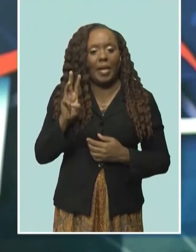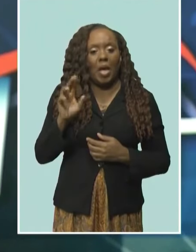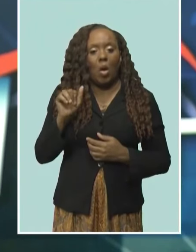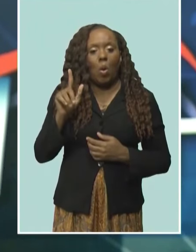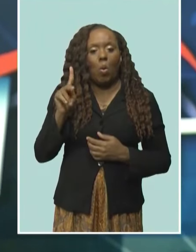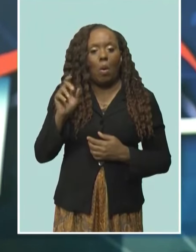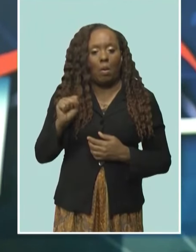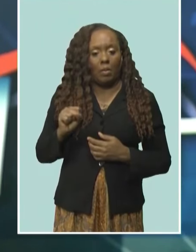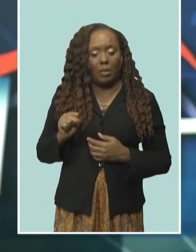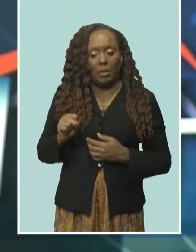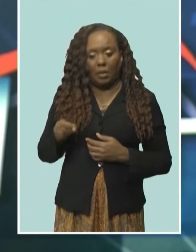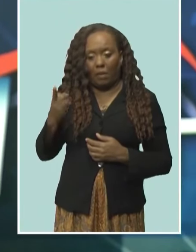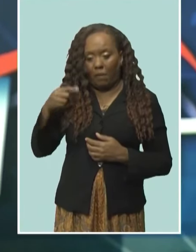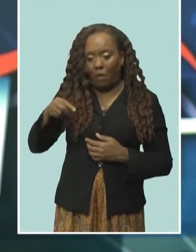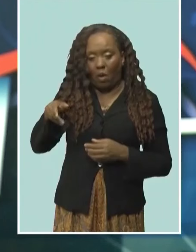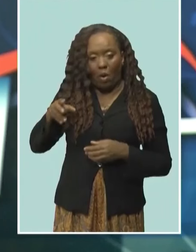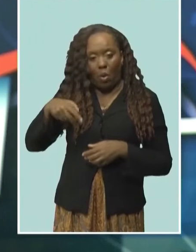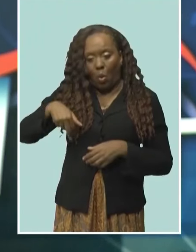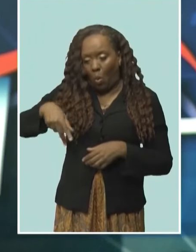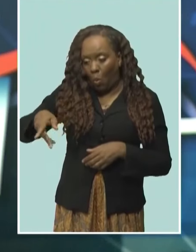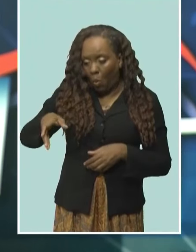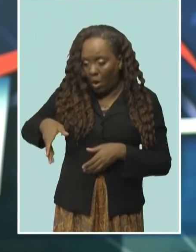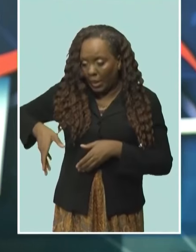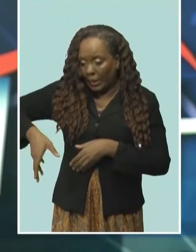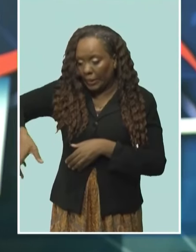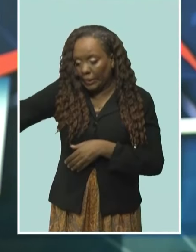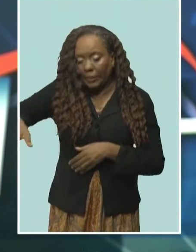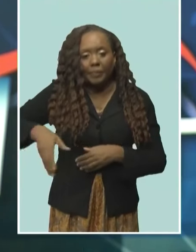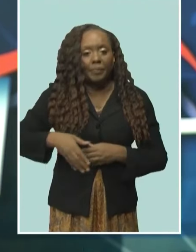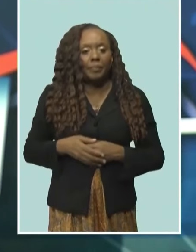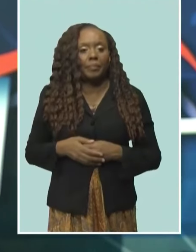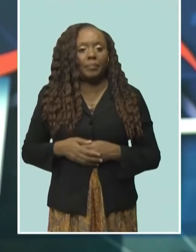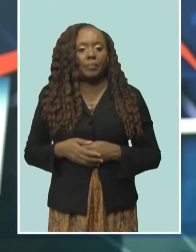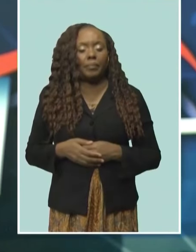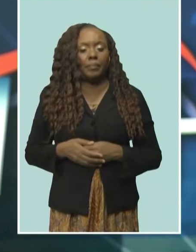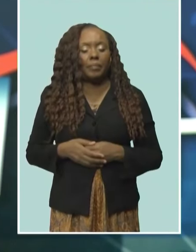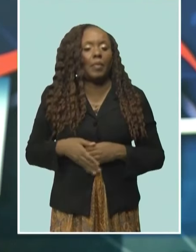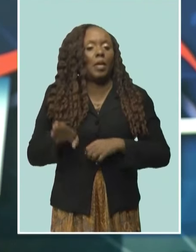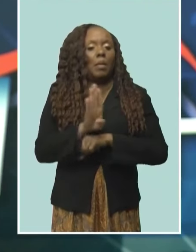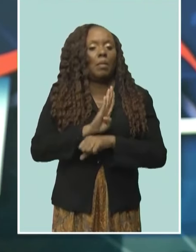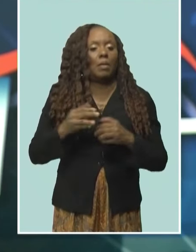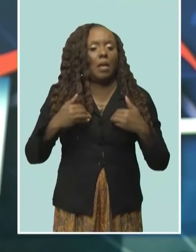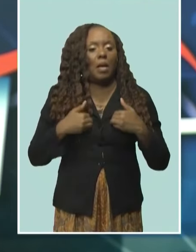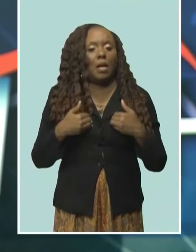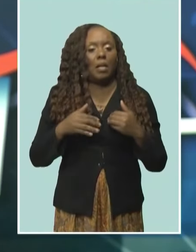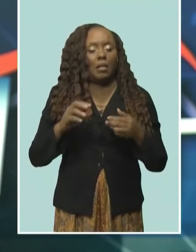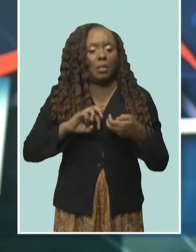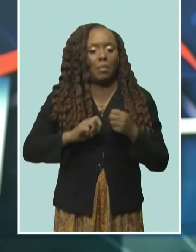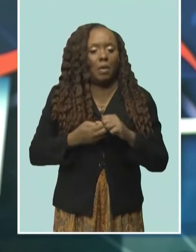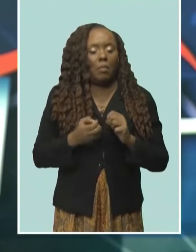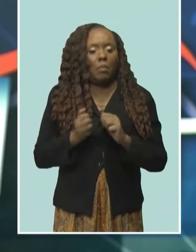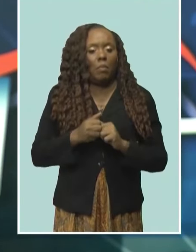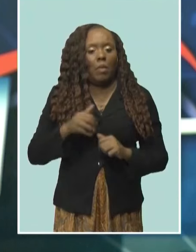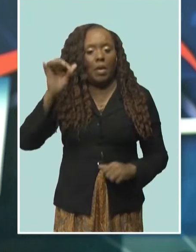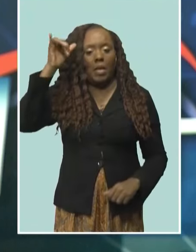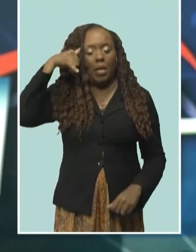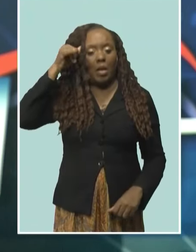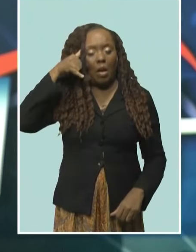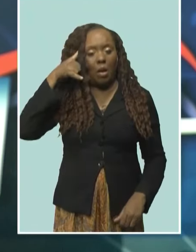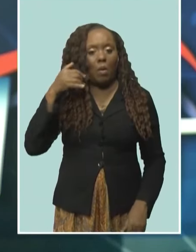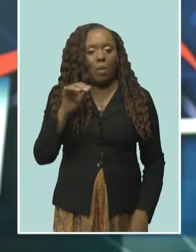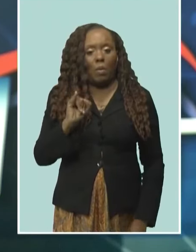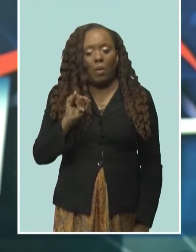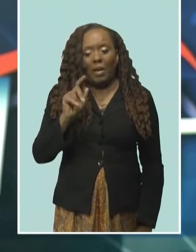has a problem with Cowich on fallow land. And in an effort to combat the problem, Minister of Agriculture, Food and Nutritional Security in